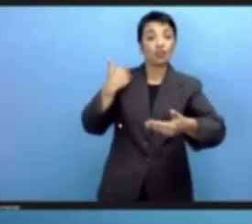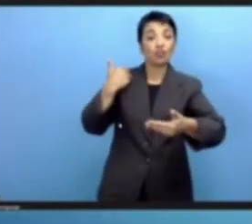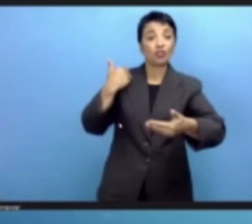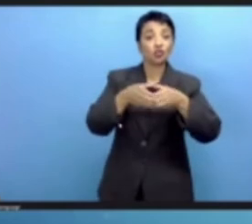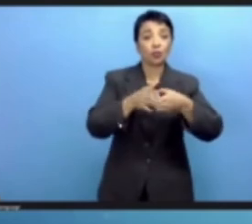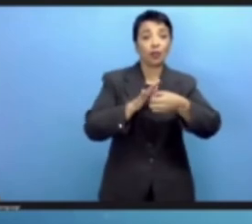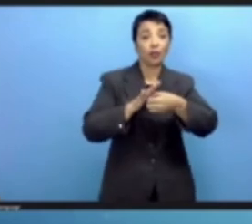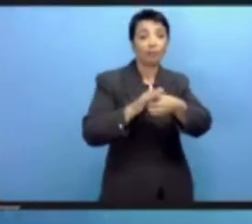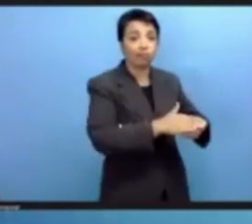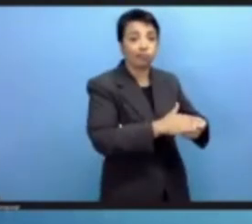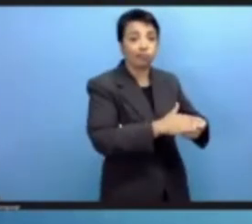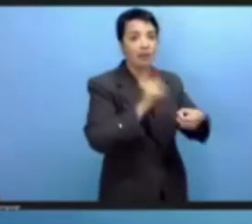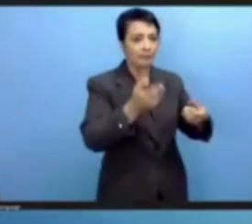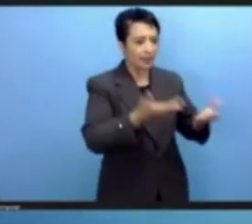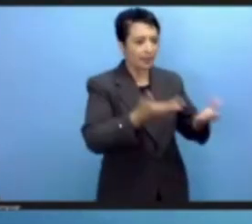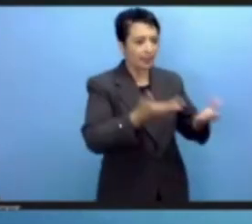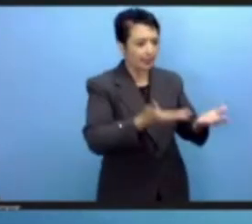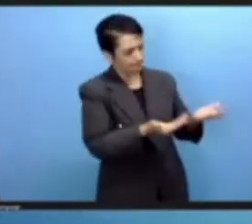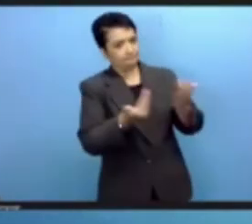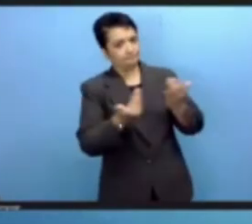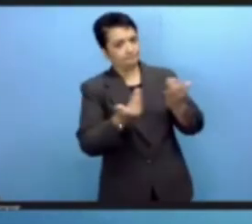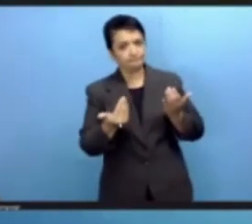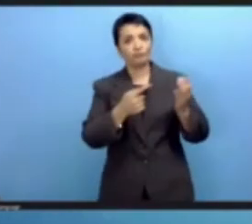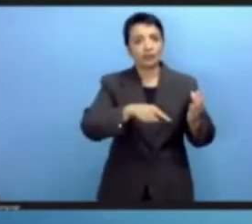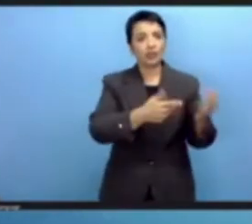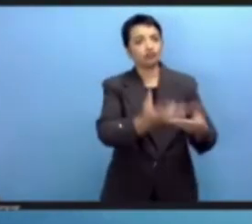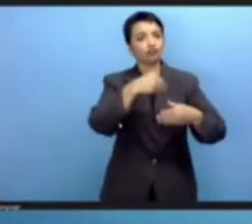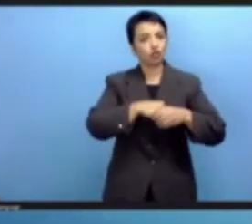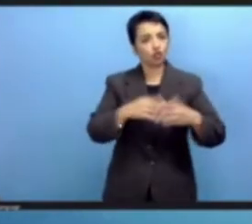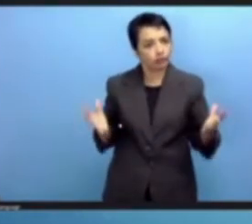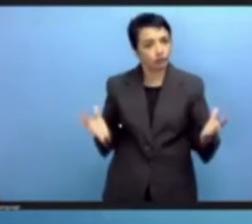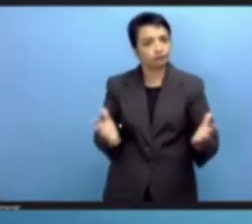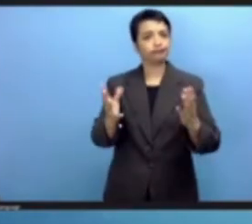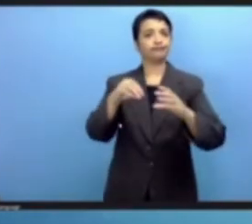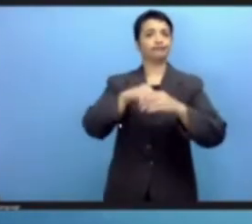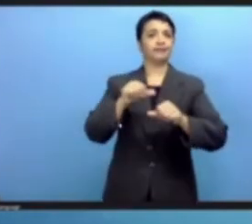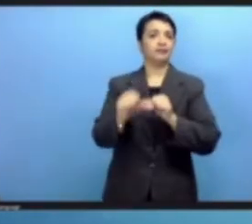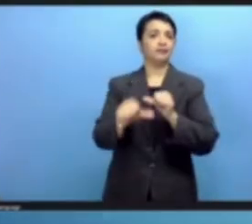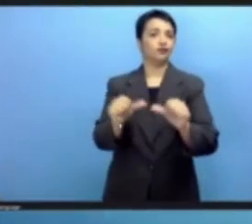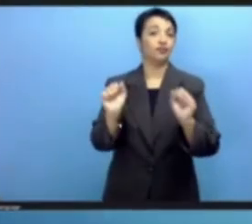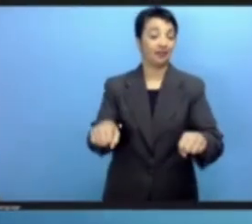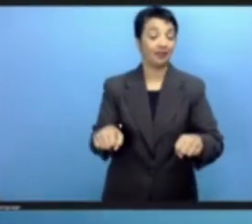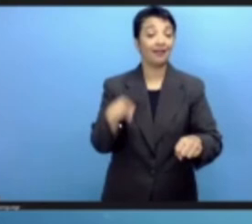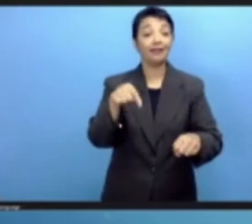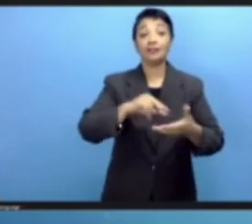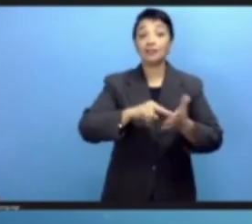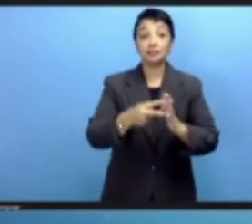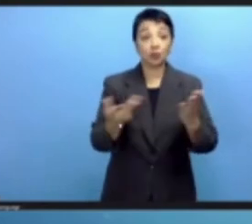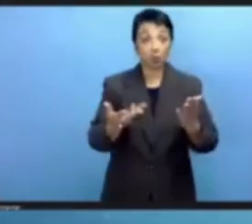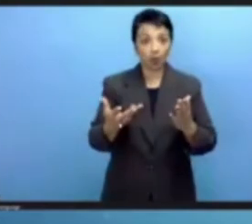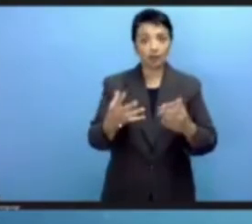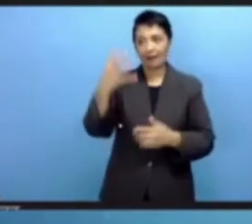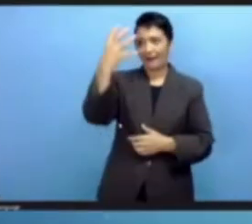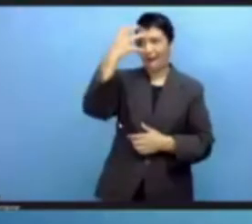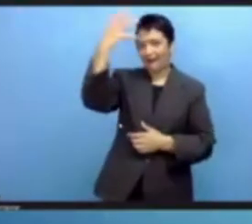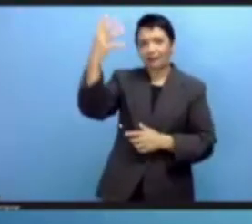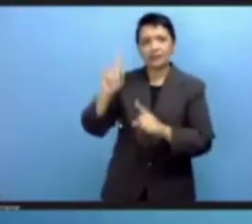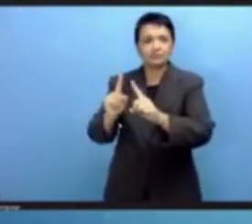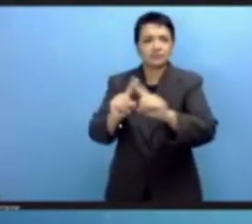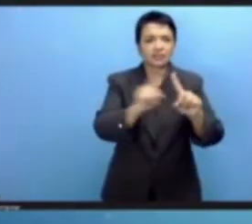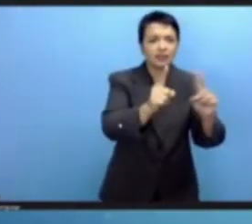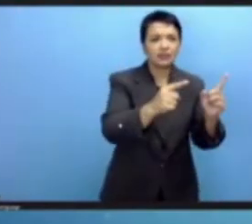and meaningfully considered. And this includes intergovernmental and standard setting and technical organizations,